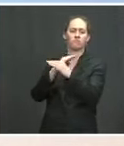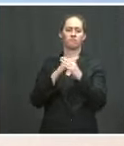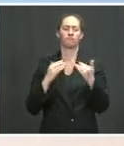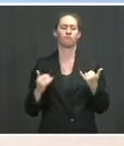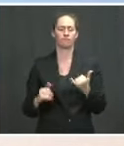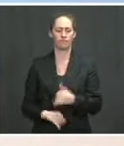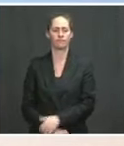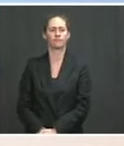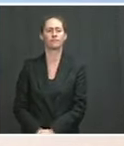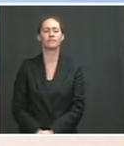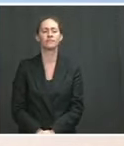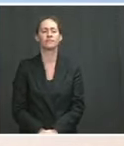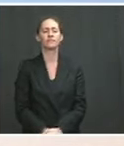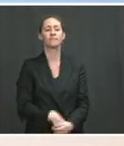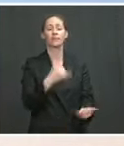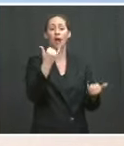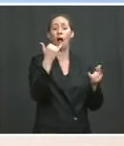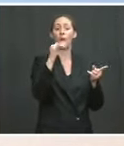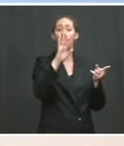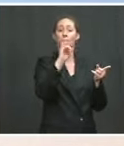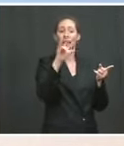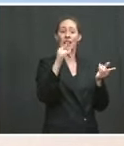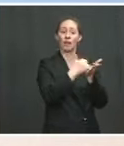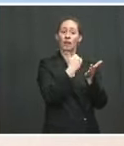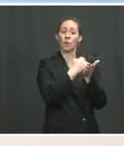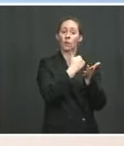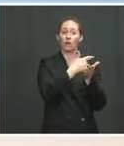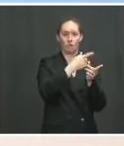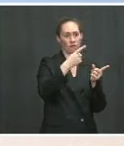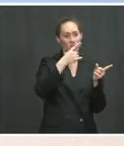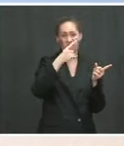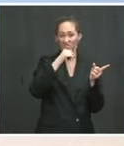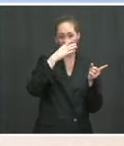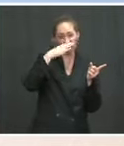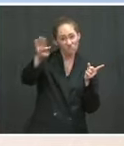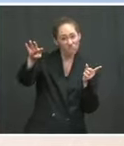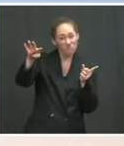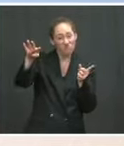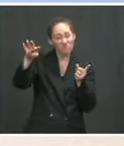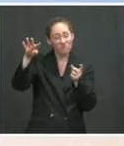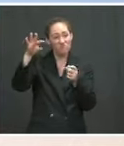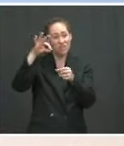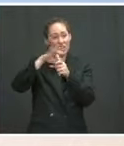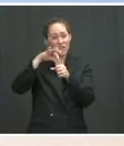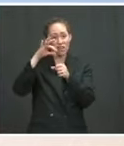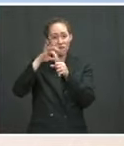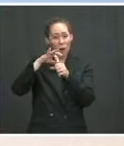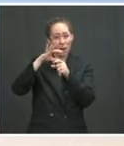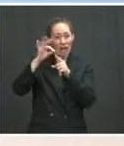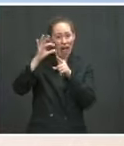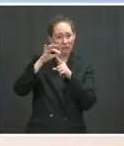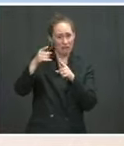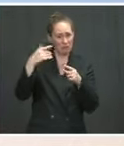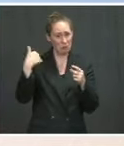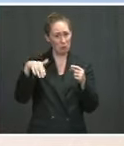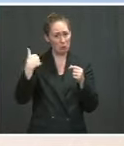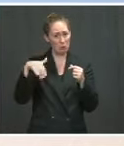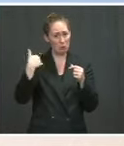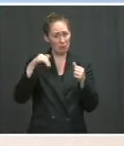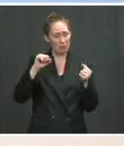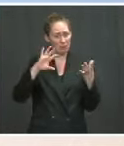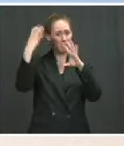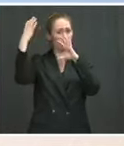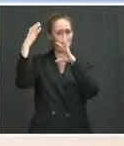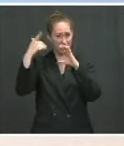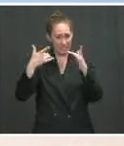ignoring the counting of votes if the Democrat wins. How much of a concern is this to the